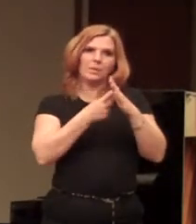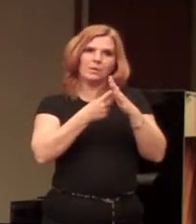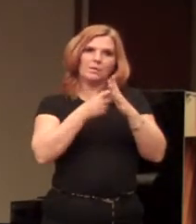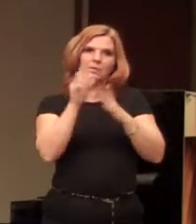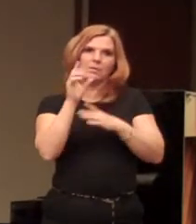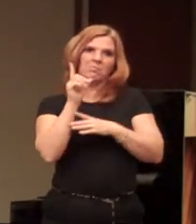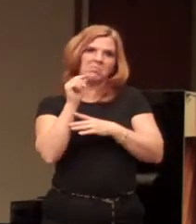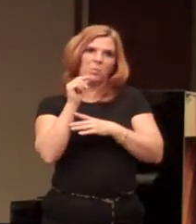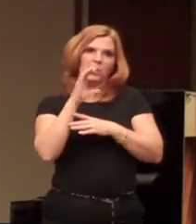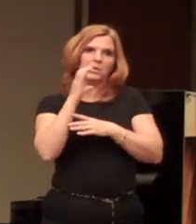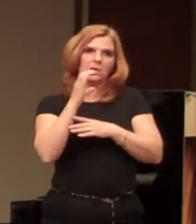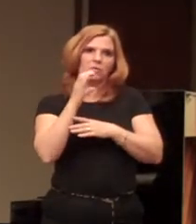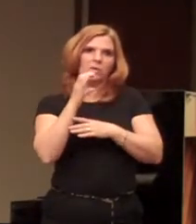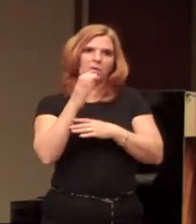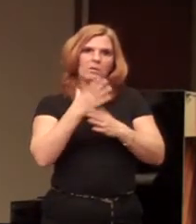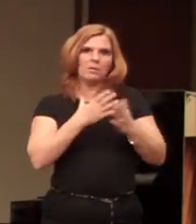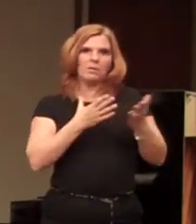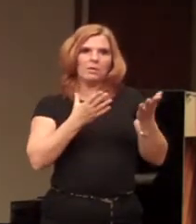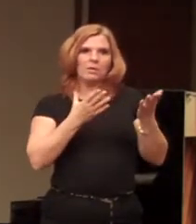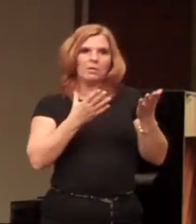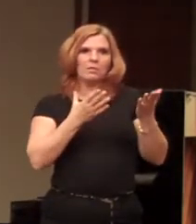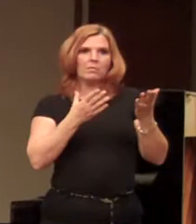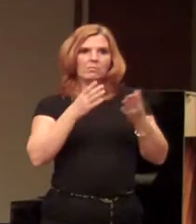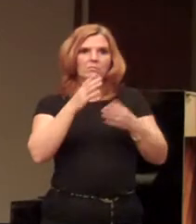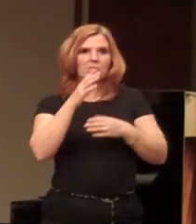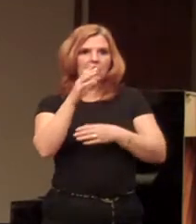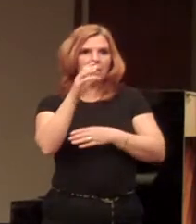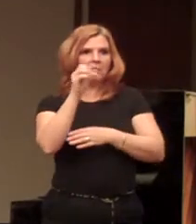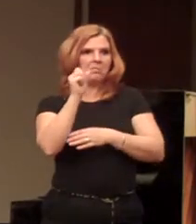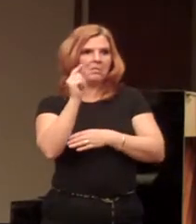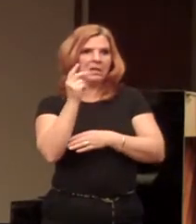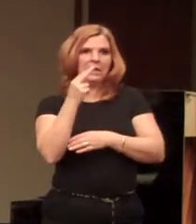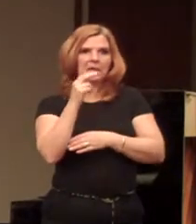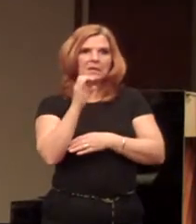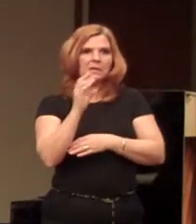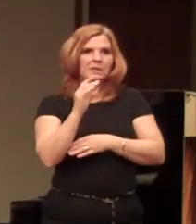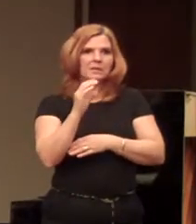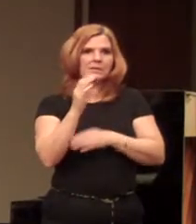the 20th century. You want to go to Atlantic City? Take a train.